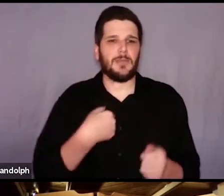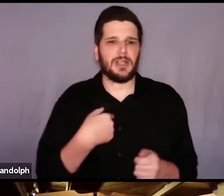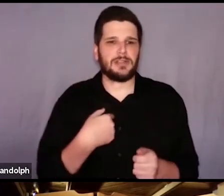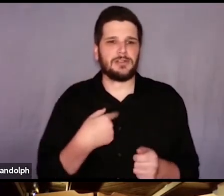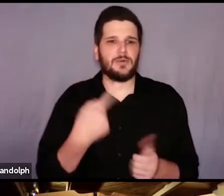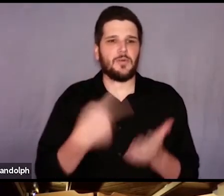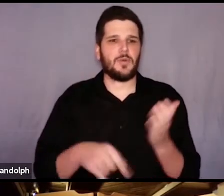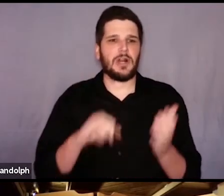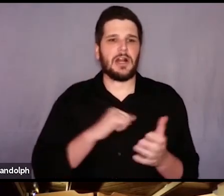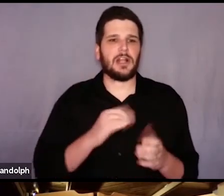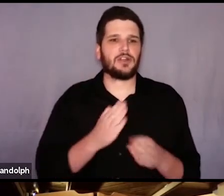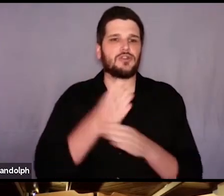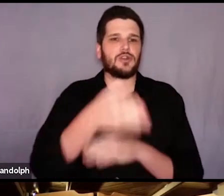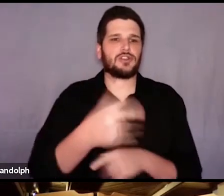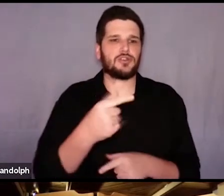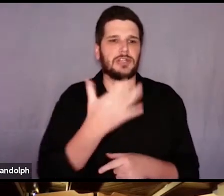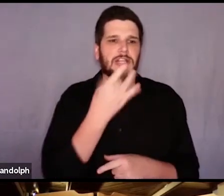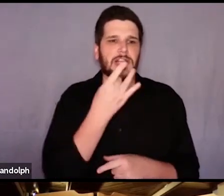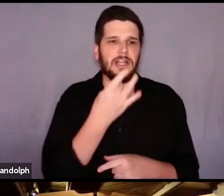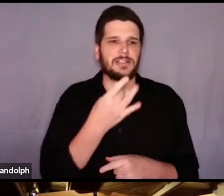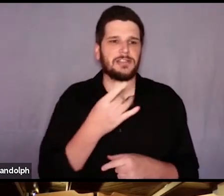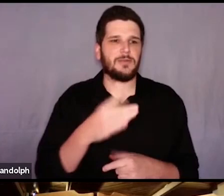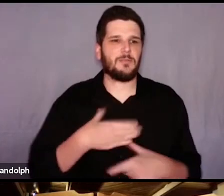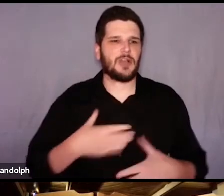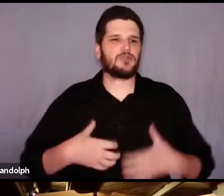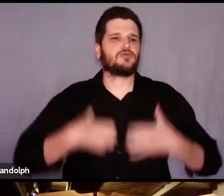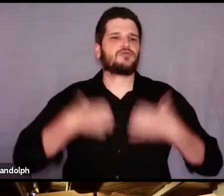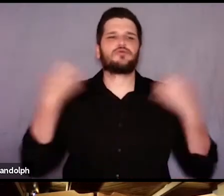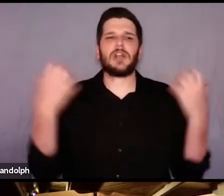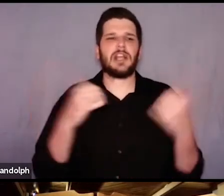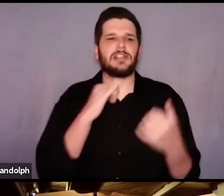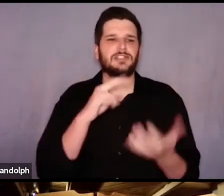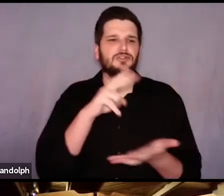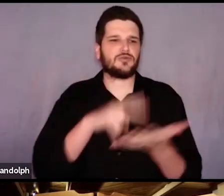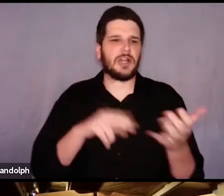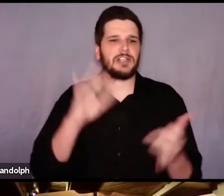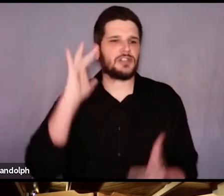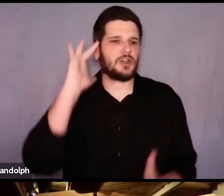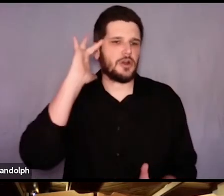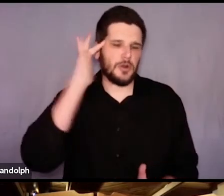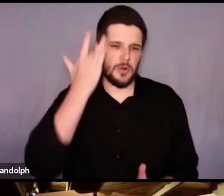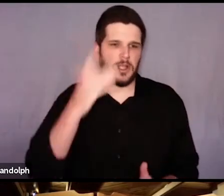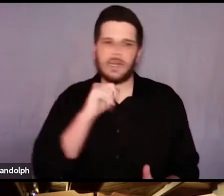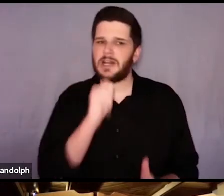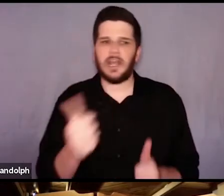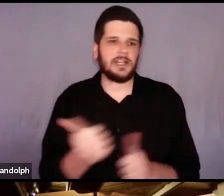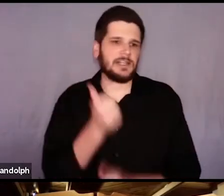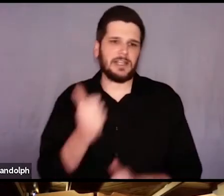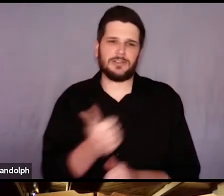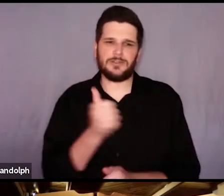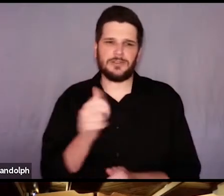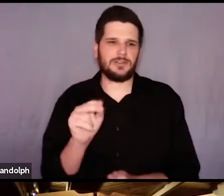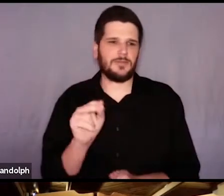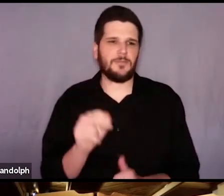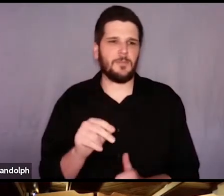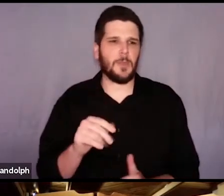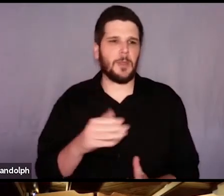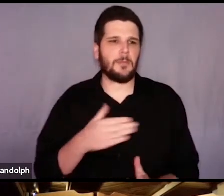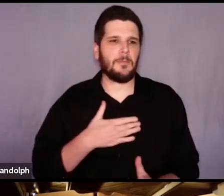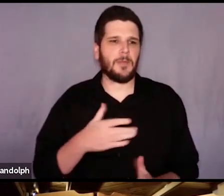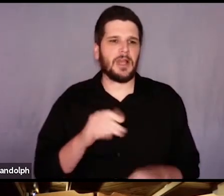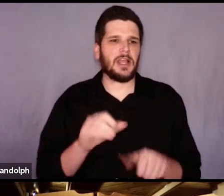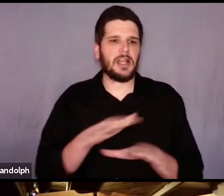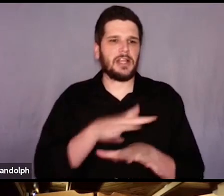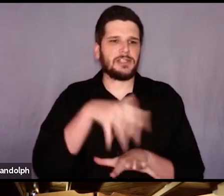poisoning crisis. Power picks words. Powerless get critique. The Indigenous leader told the Senate they didn't want the